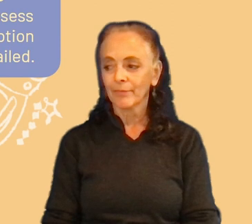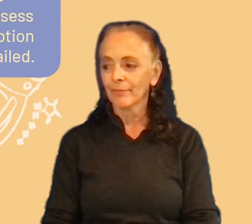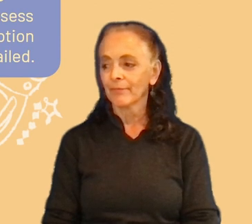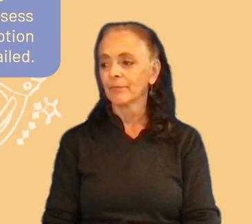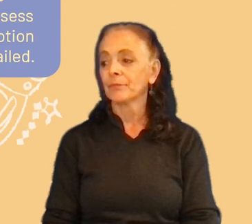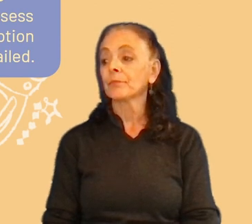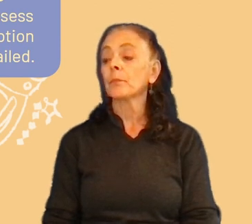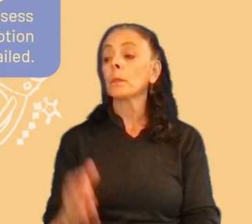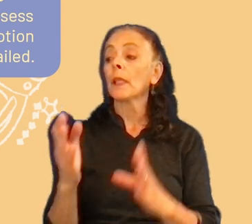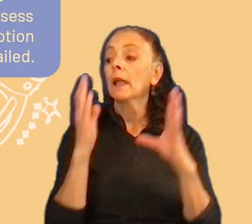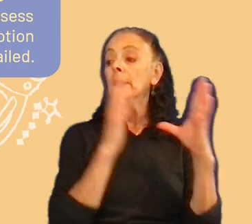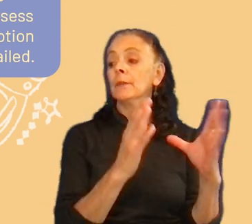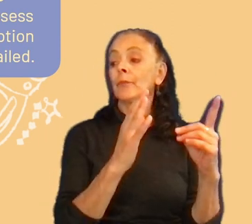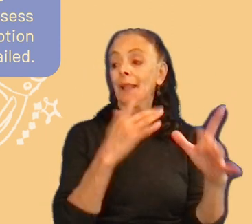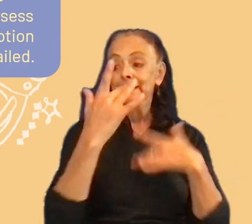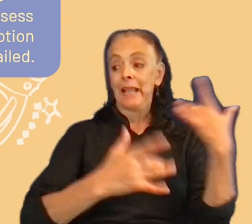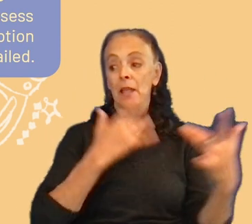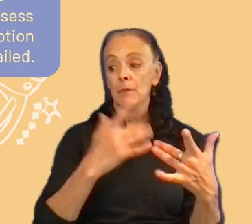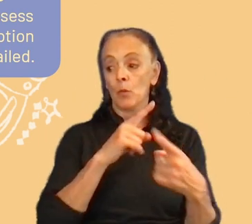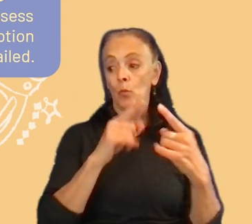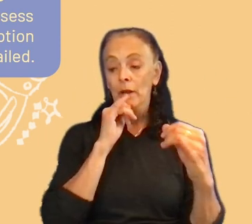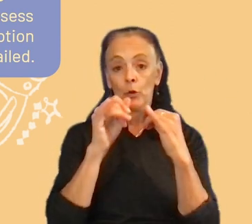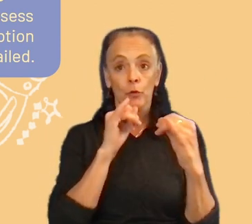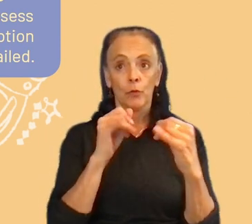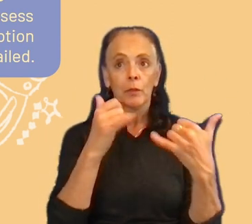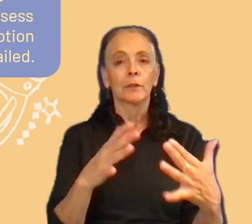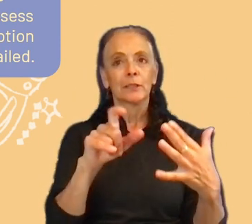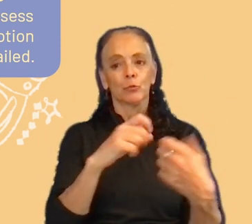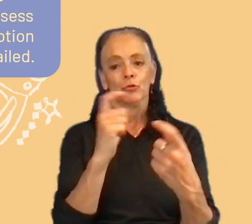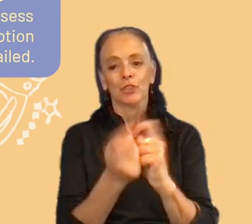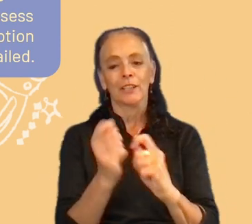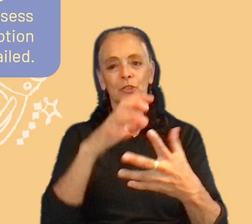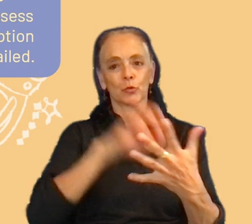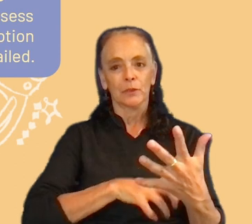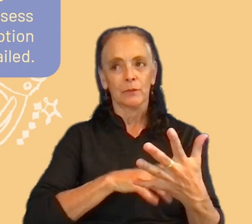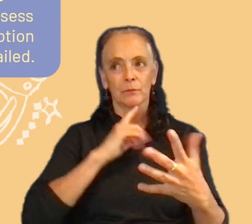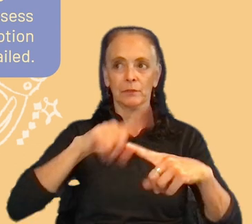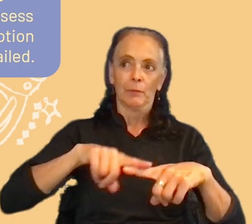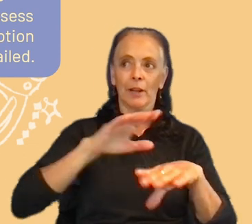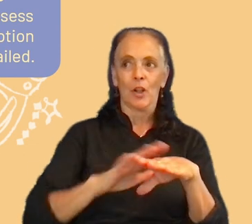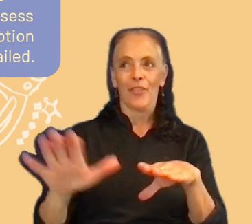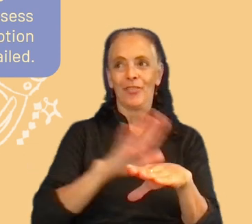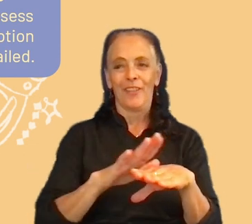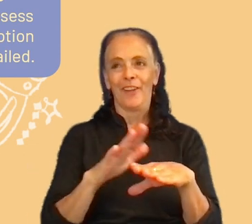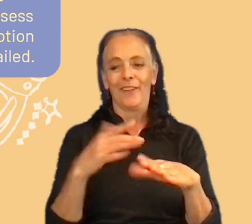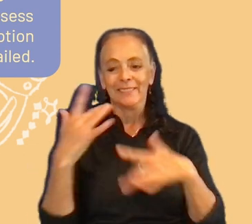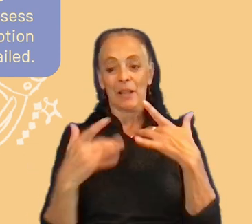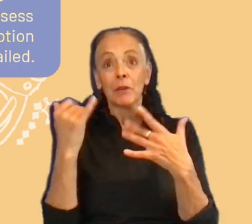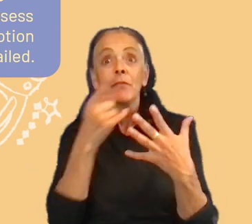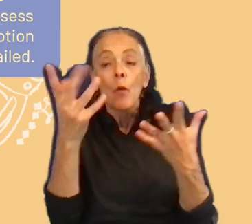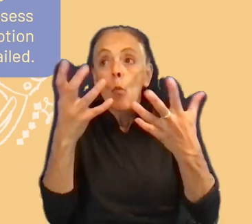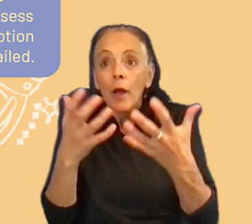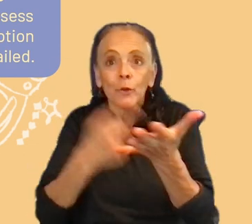The excitement. When interviewing players, uh, we had to change our script based on the player excitement. So they wanted to discuss